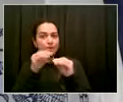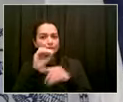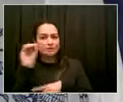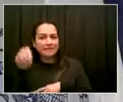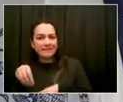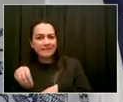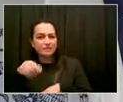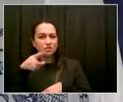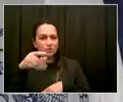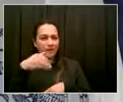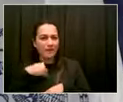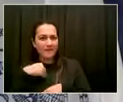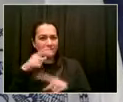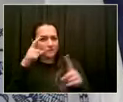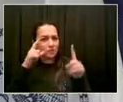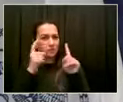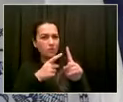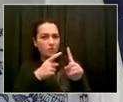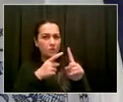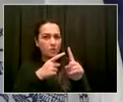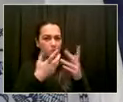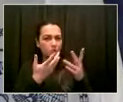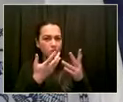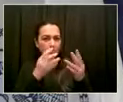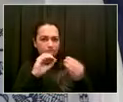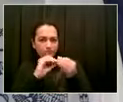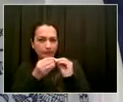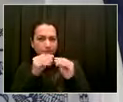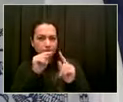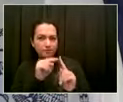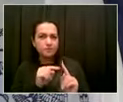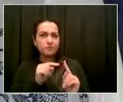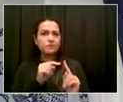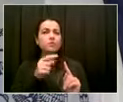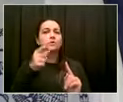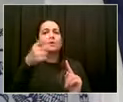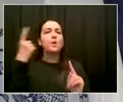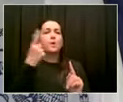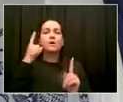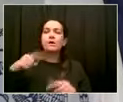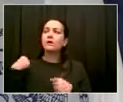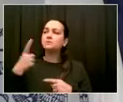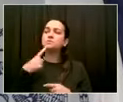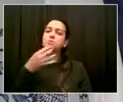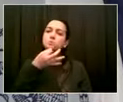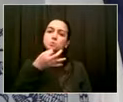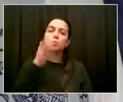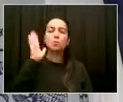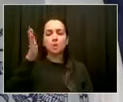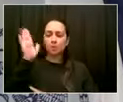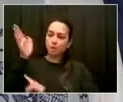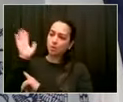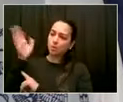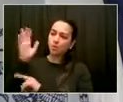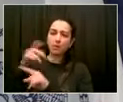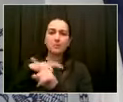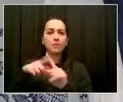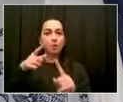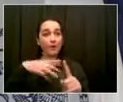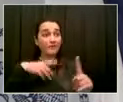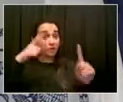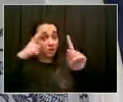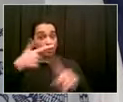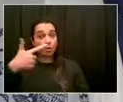eventually, is there any kind of idea that it comes within weeks, months? Well,